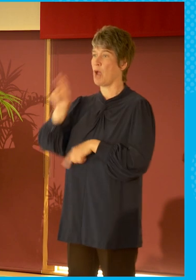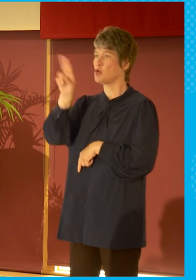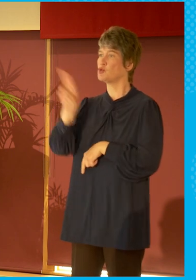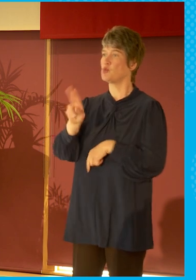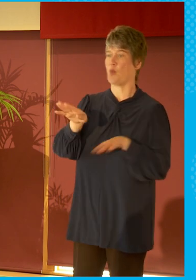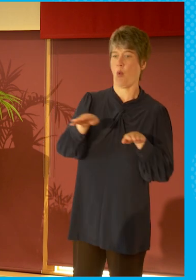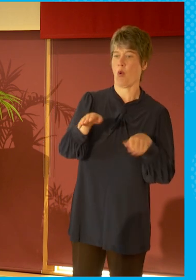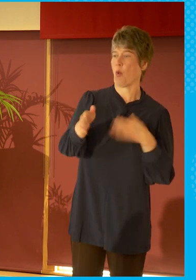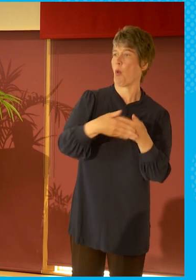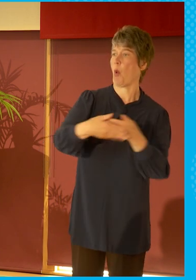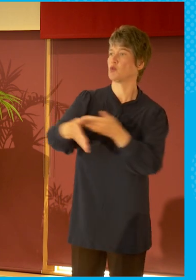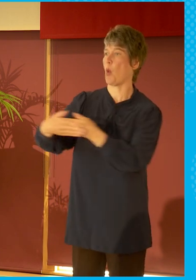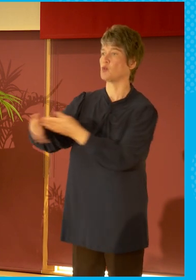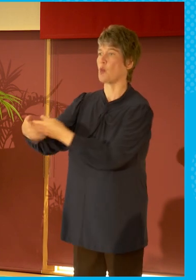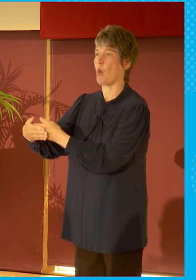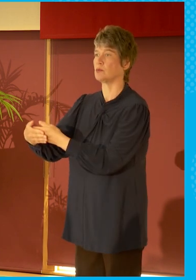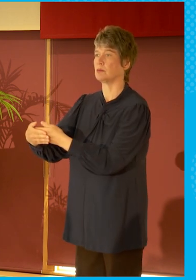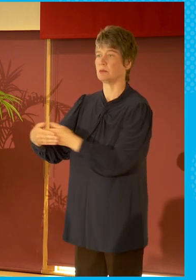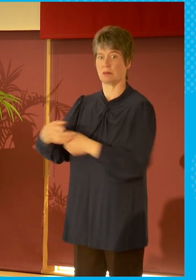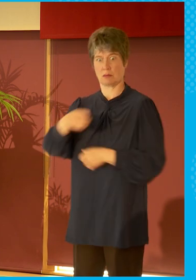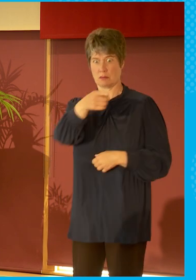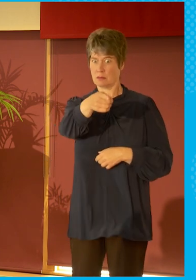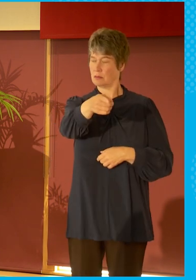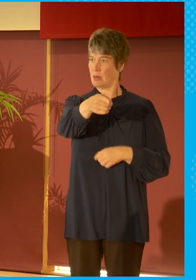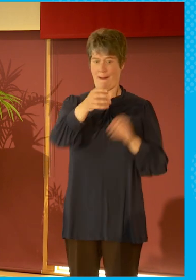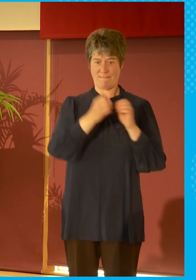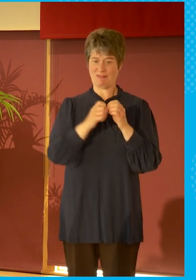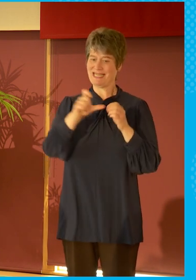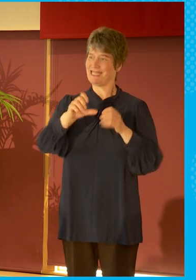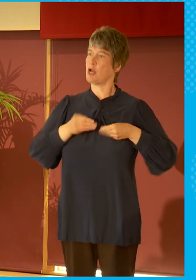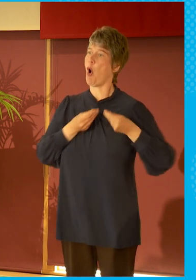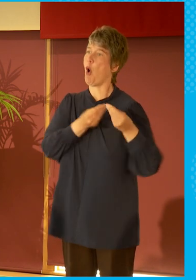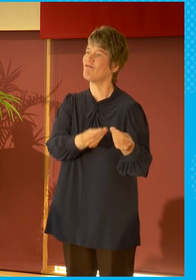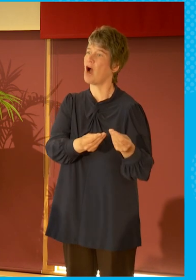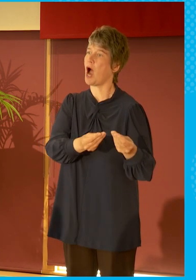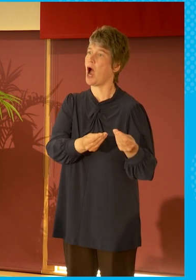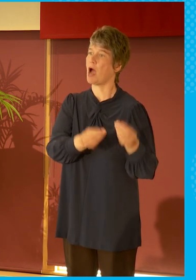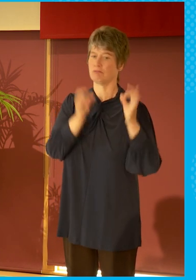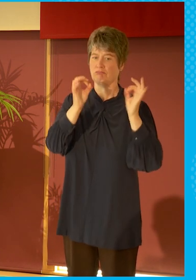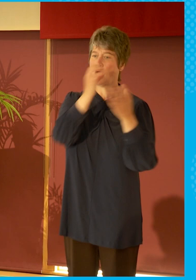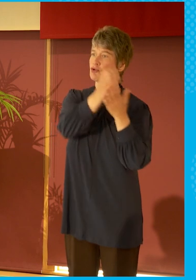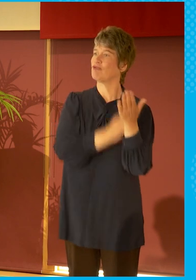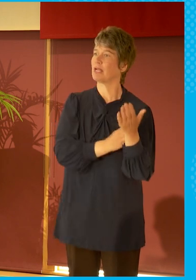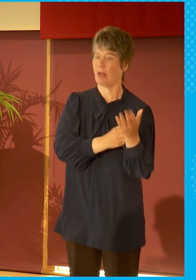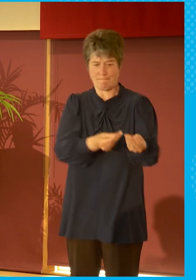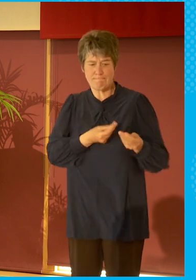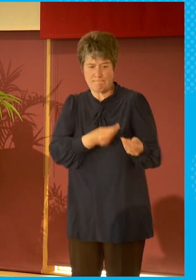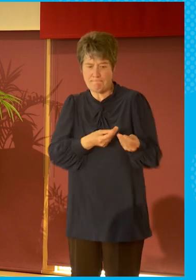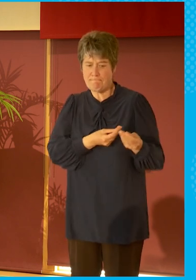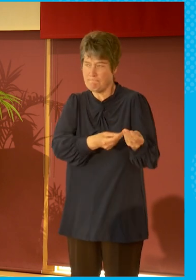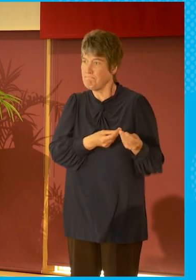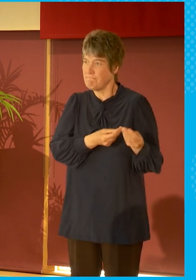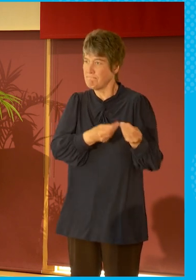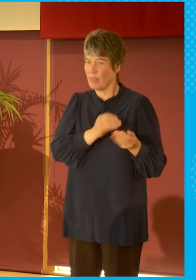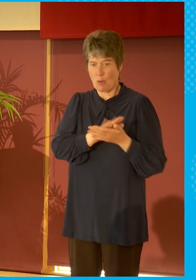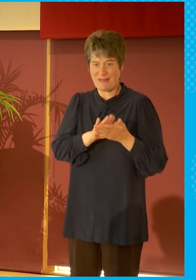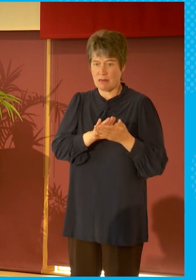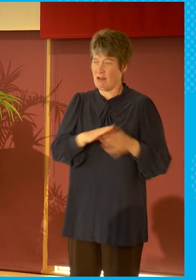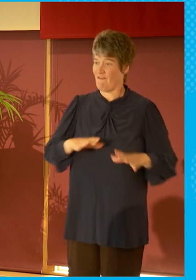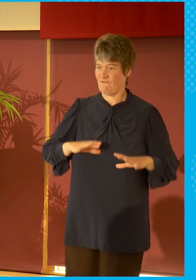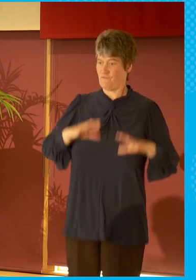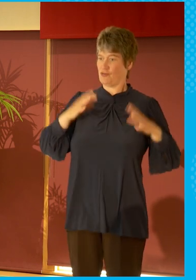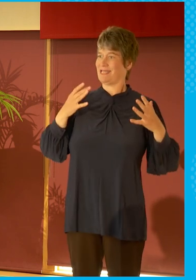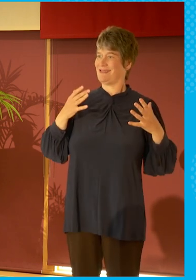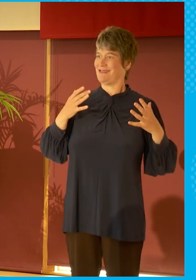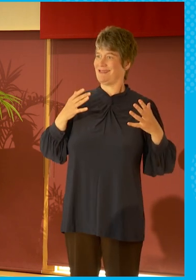children that either didn't have internet access at home because of where they lived or because of the fact their families couldn't afford it. So free on television, bespoke